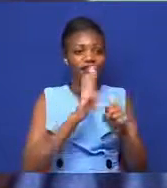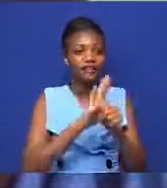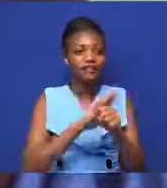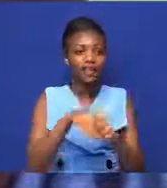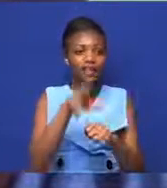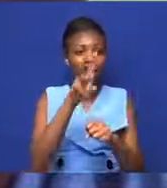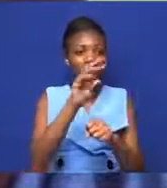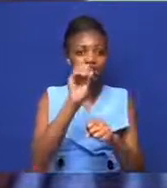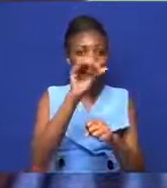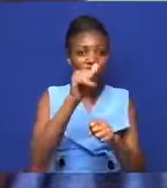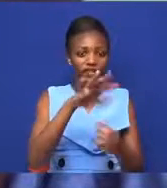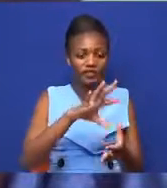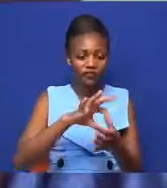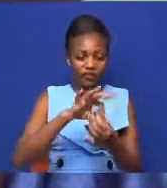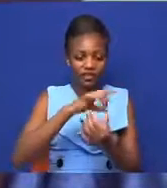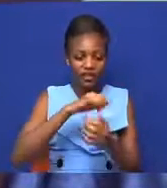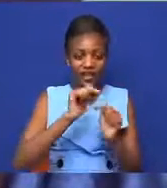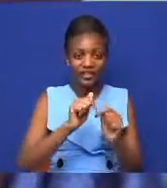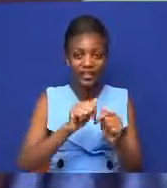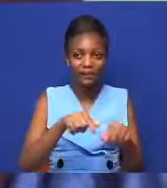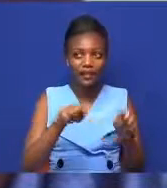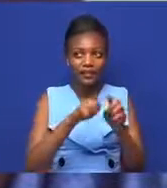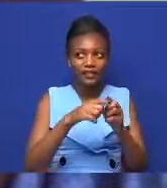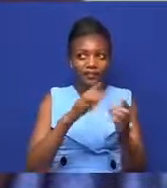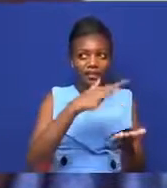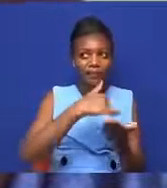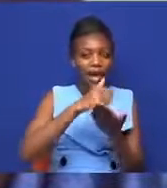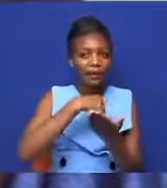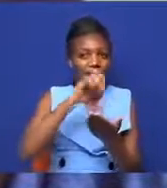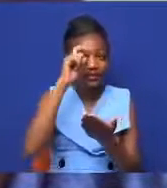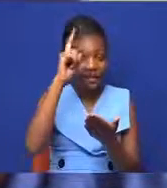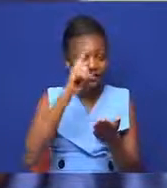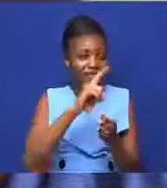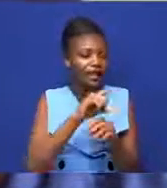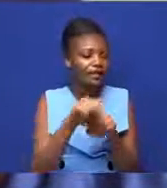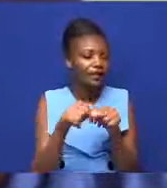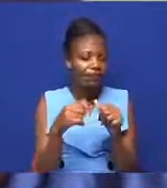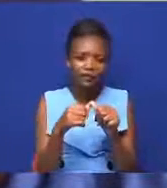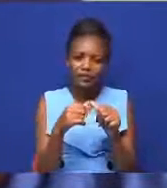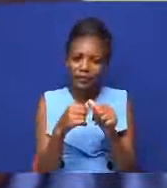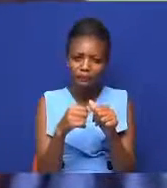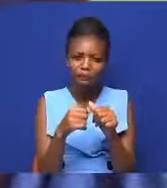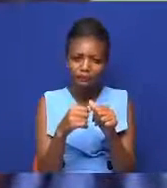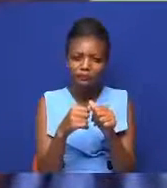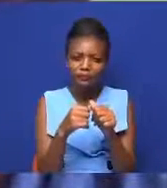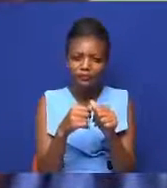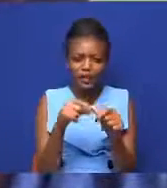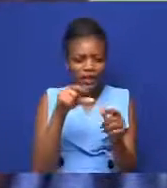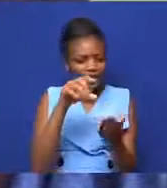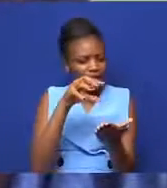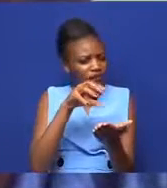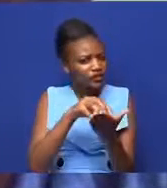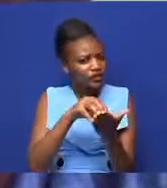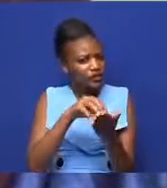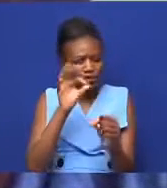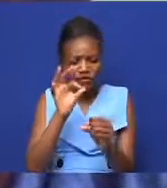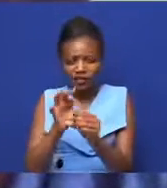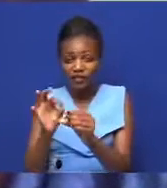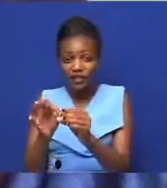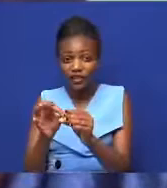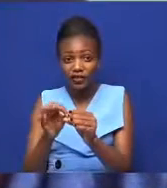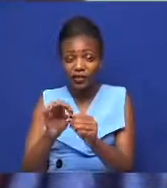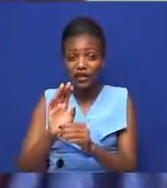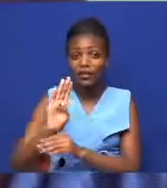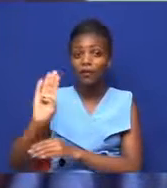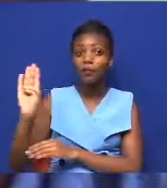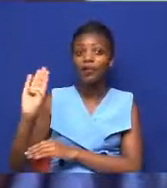time for us on Africa 4 and 1. Just bring us to speed. last time we checked before we went to press, vote talling was ongoing. What is